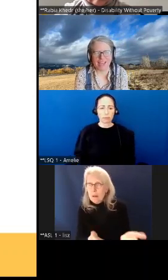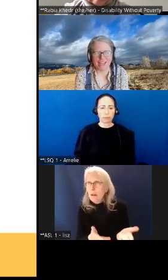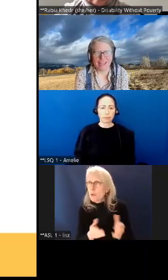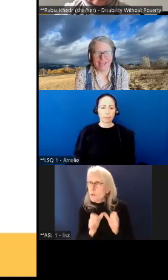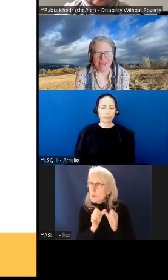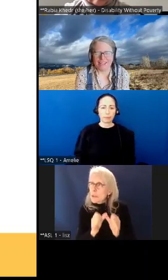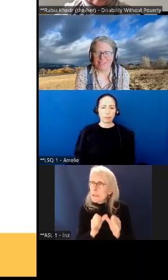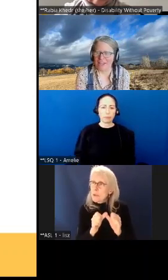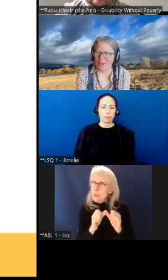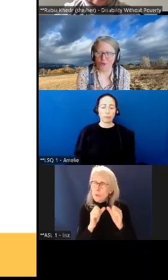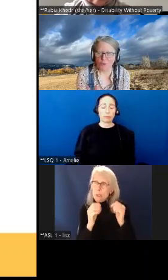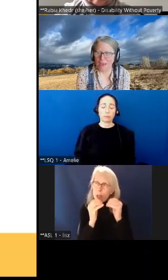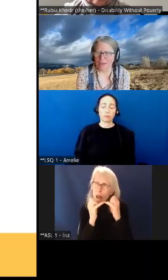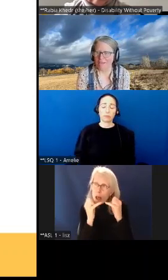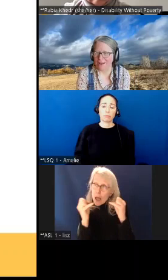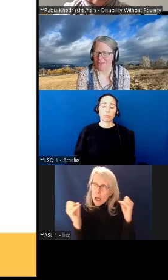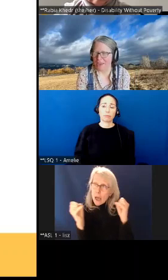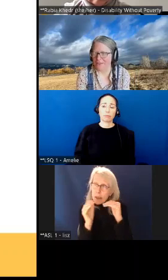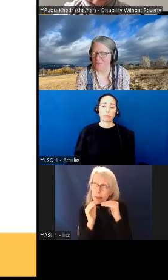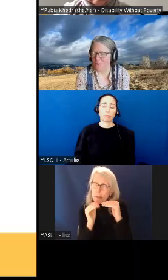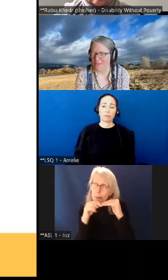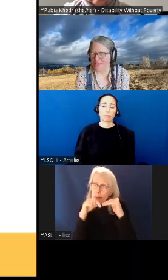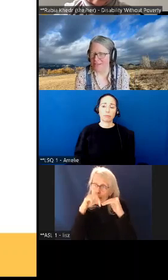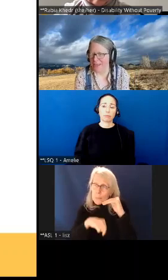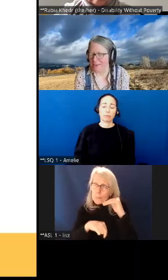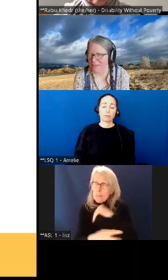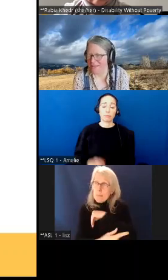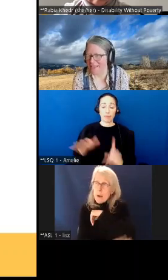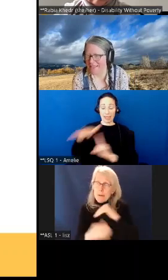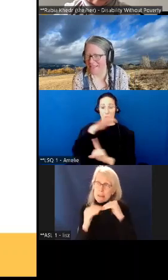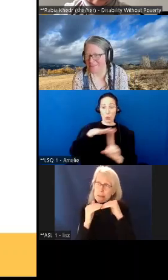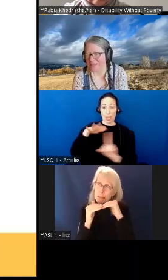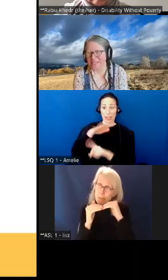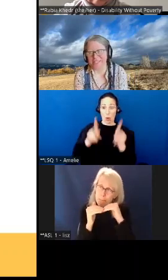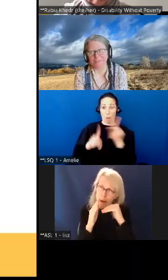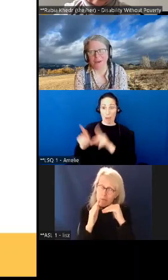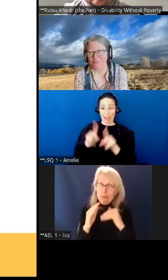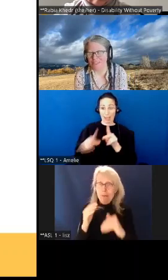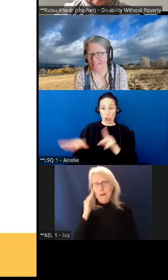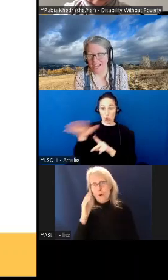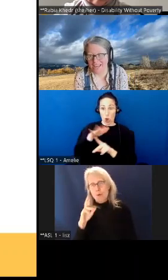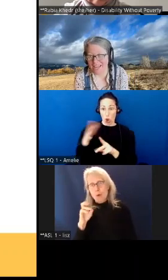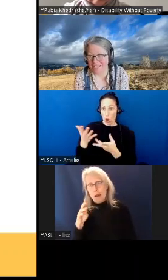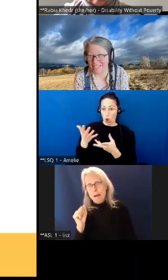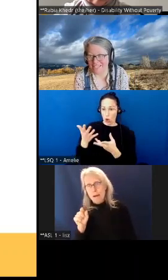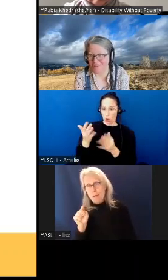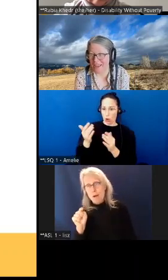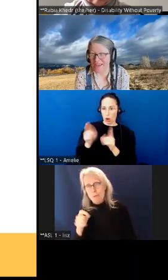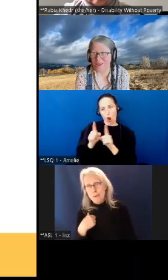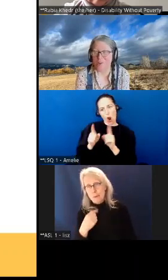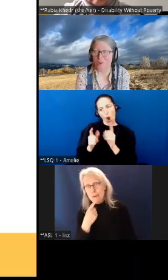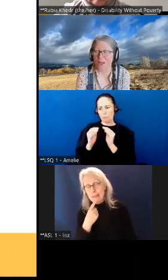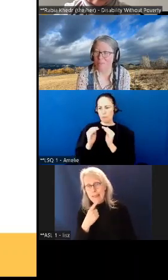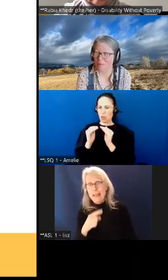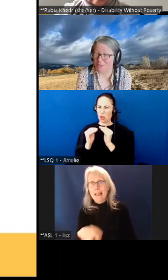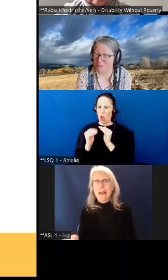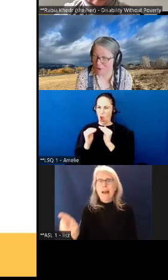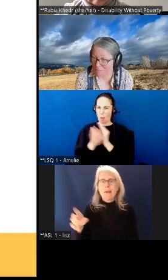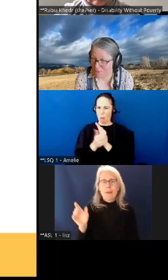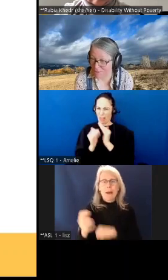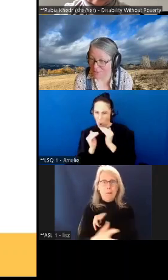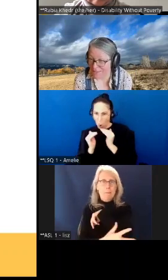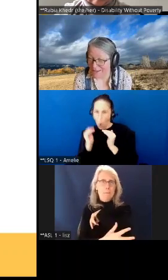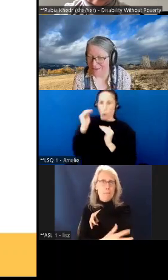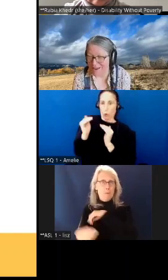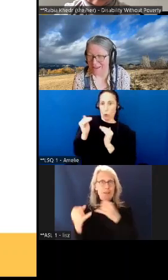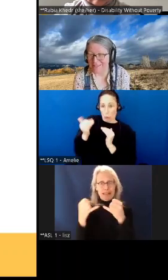poverty line and i know rebecca out there is waiting to hear me say this because the poverty line itself ain't no lollipops